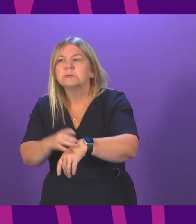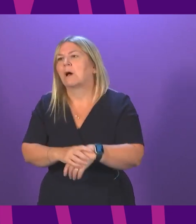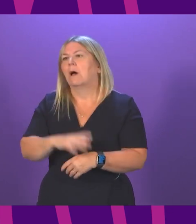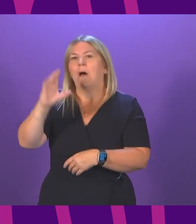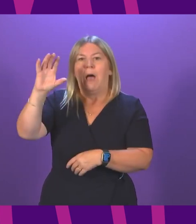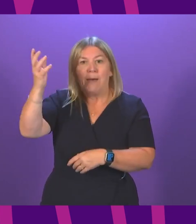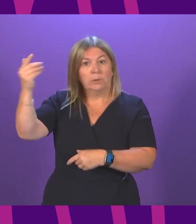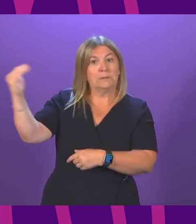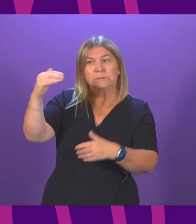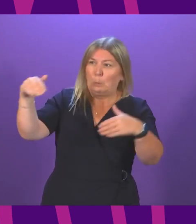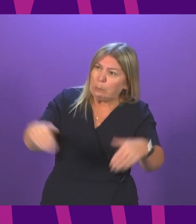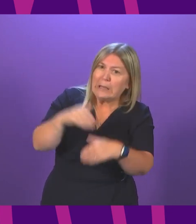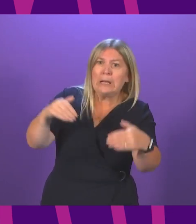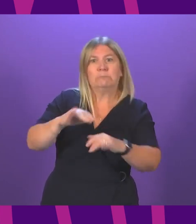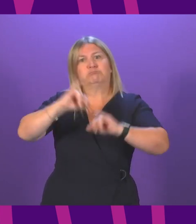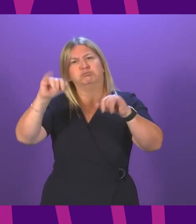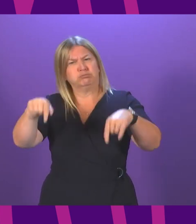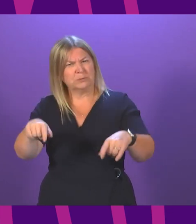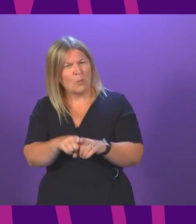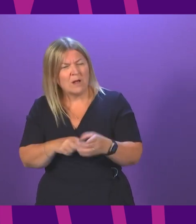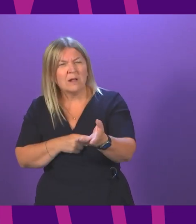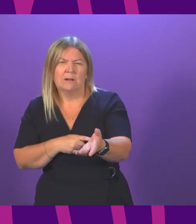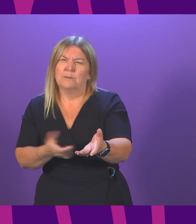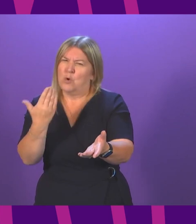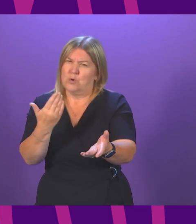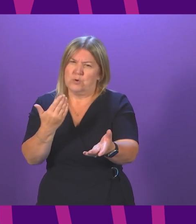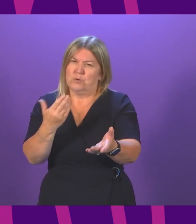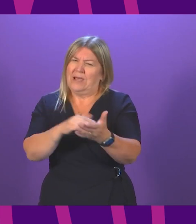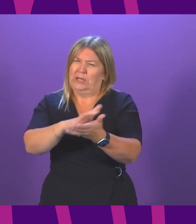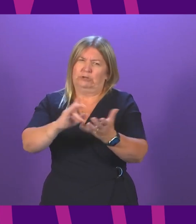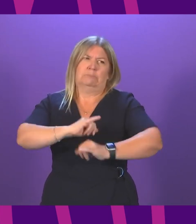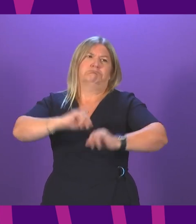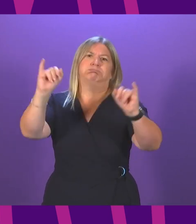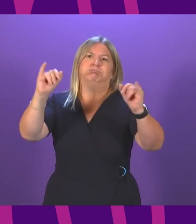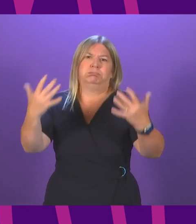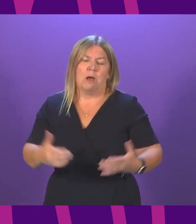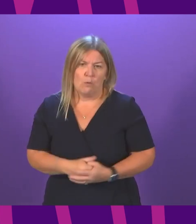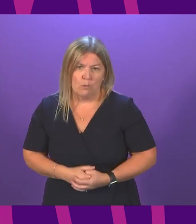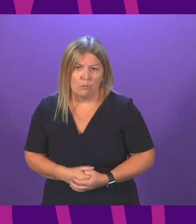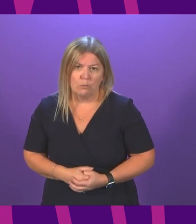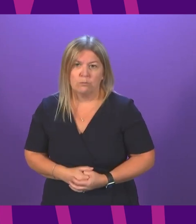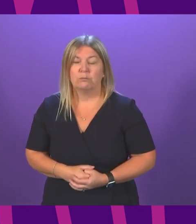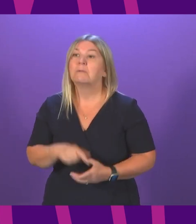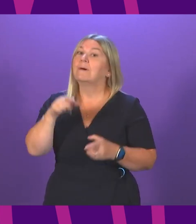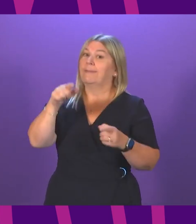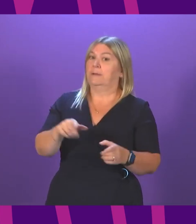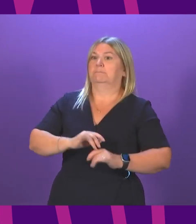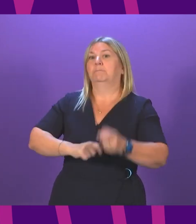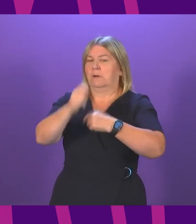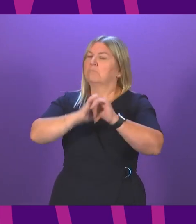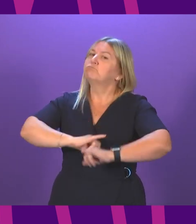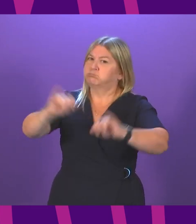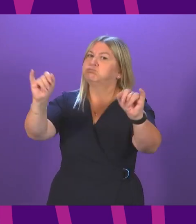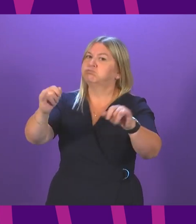Minister is losing her grip on COVID, and the NHS is in crisis. This pressure is only going to build as we move towards